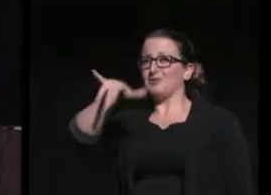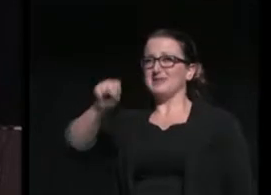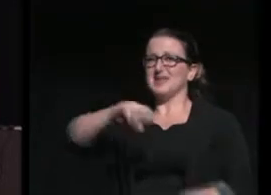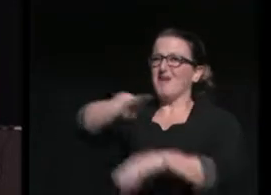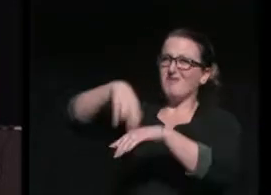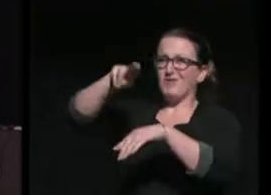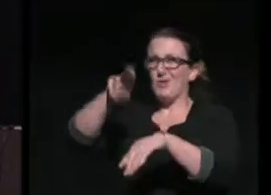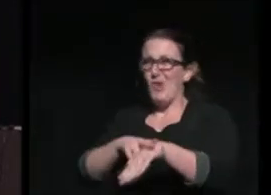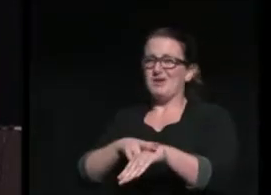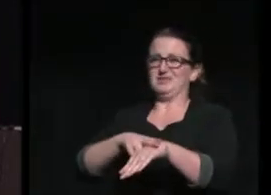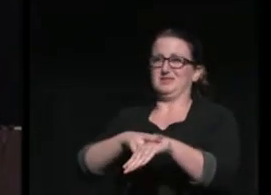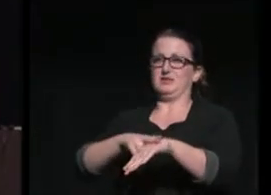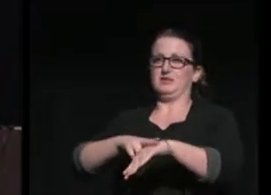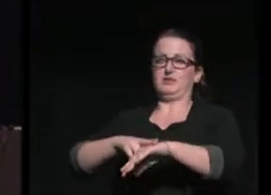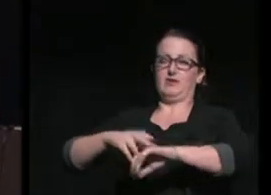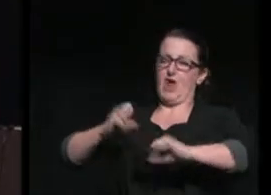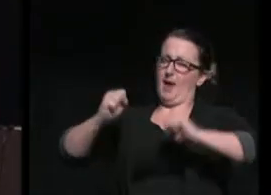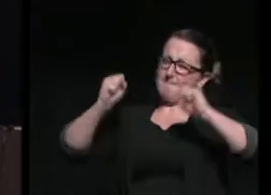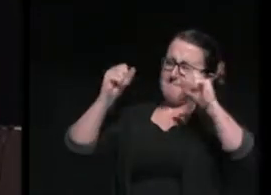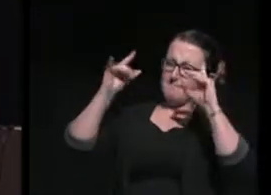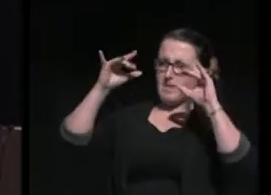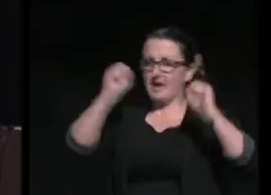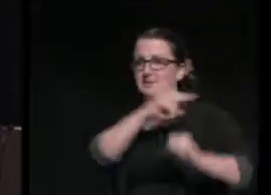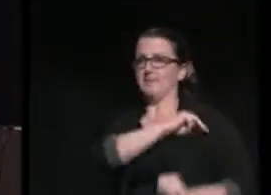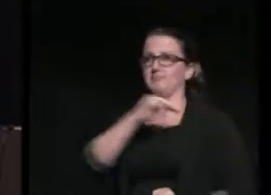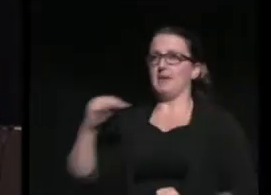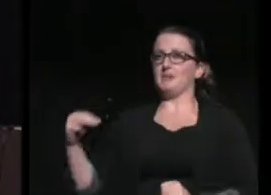extraordinary members of the Stockton University.